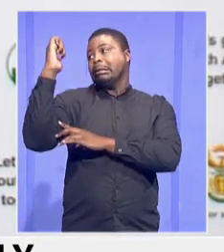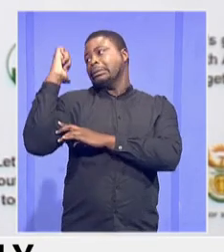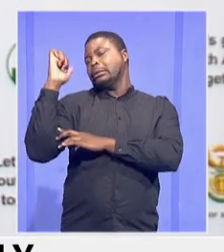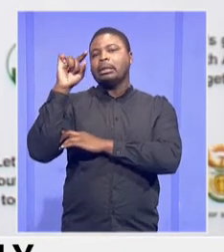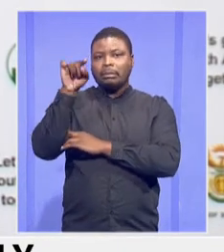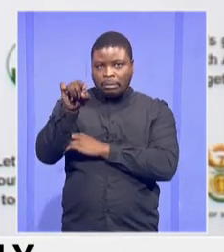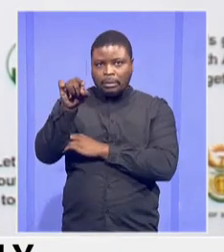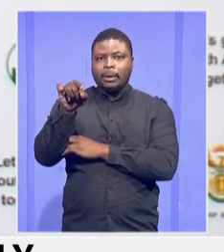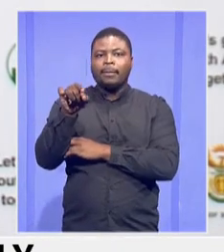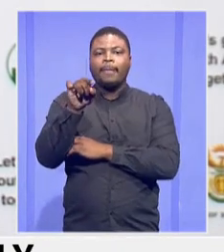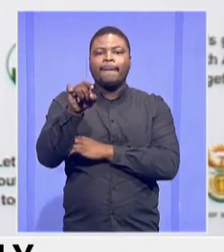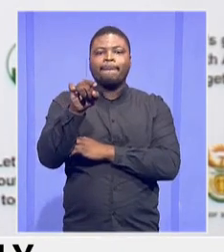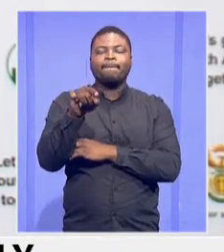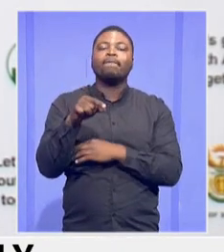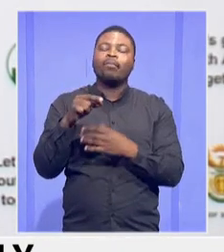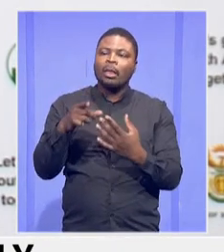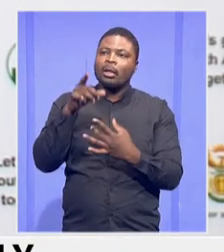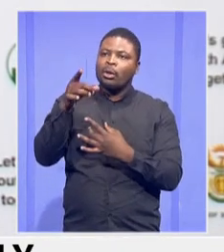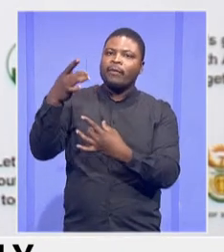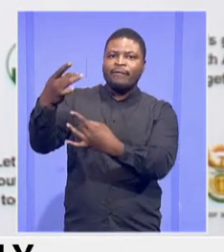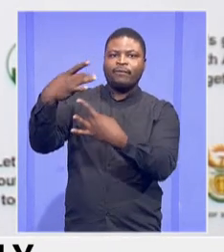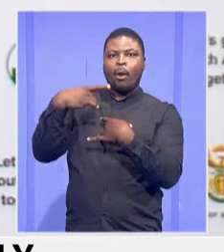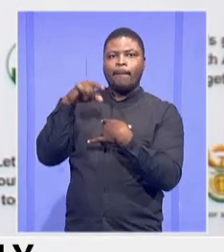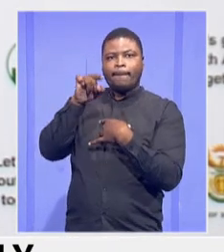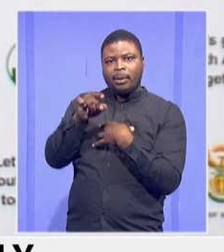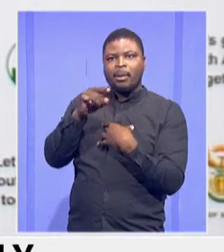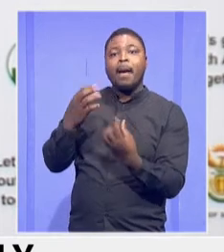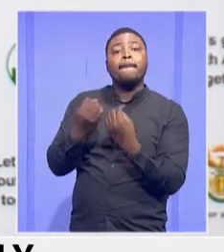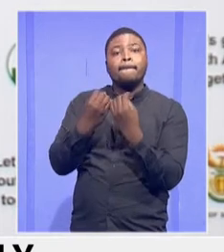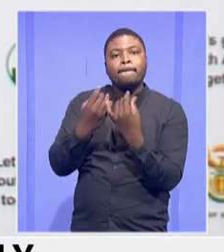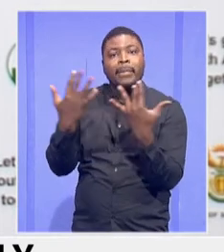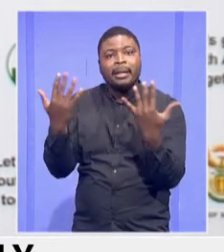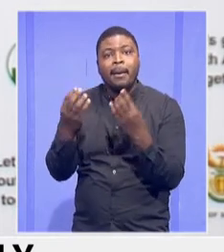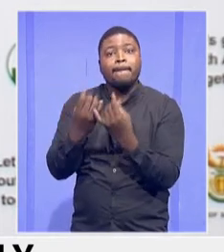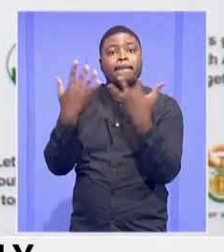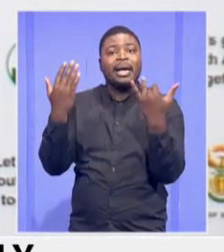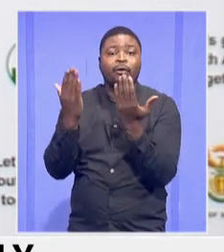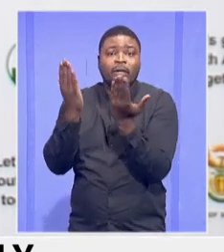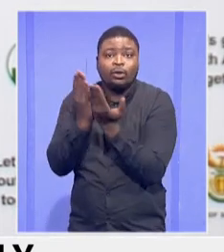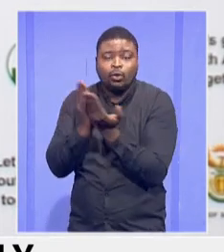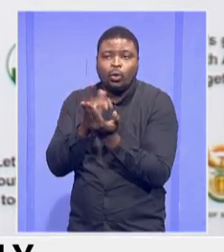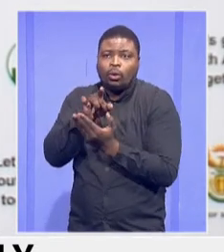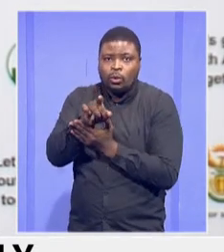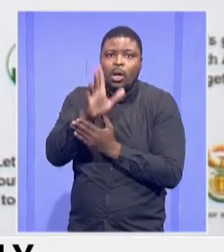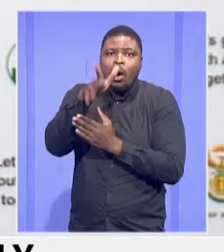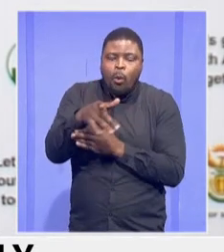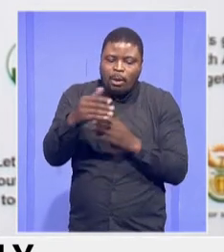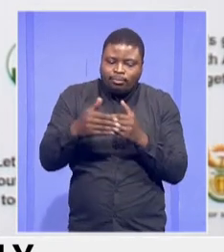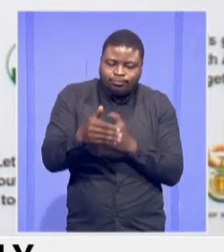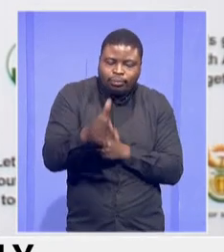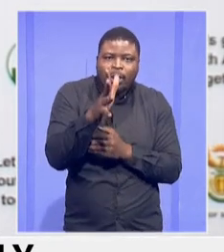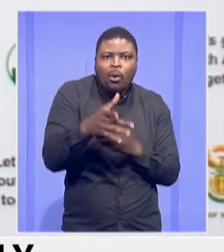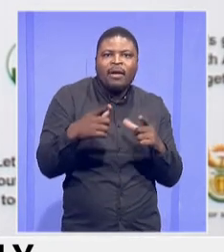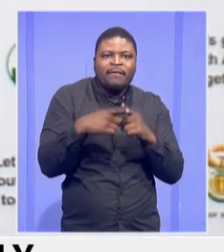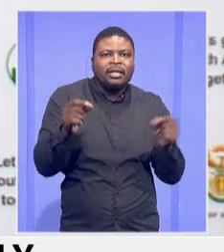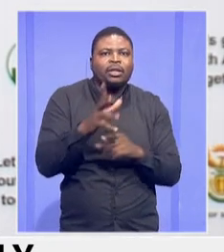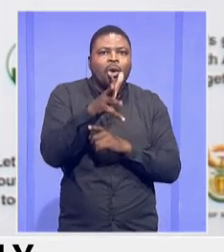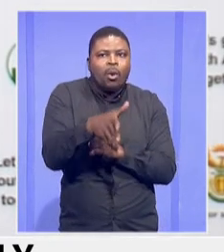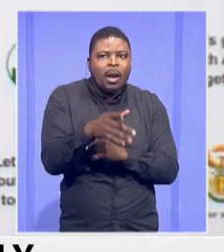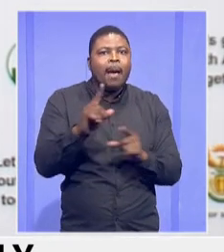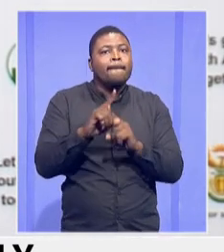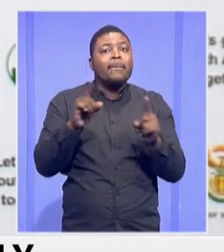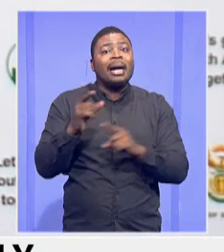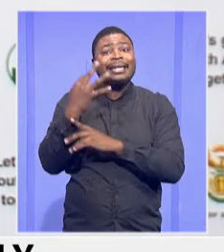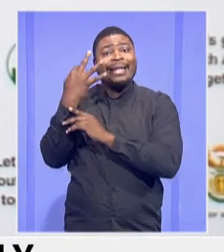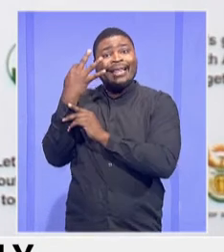me that many of these schools are going to reach practical completion except only for three, which should get